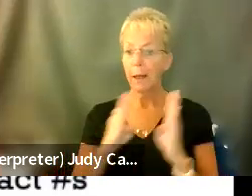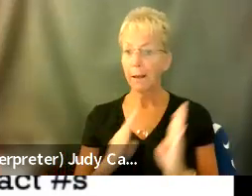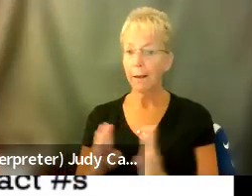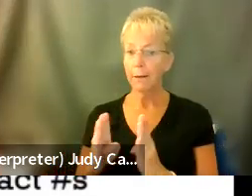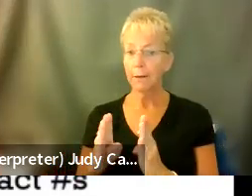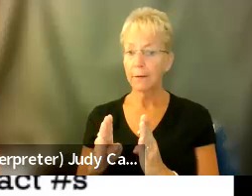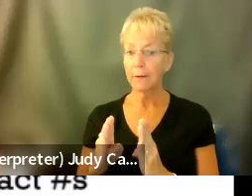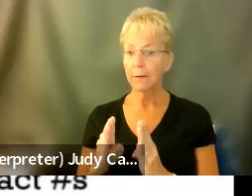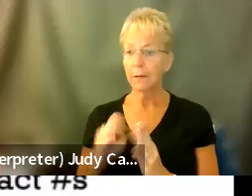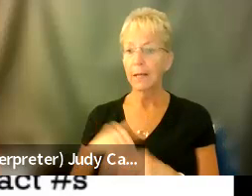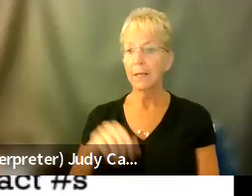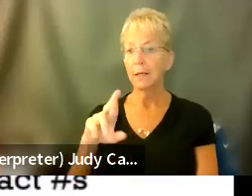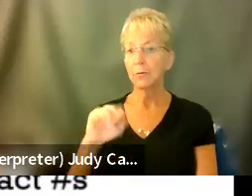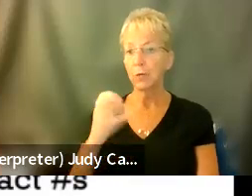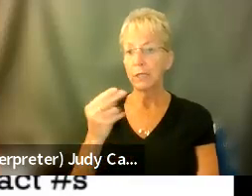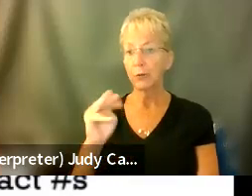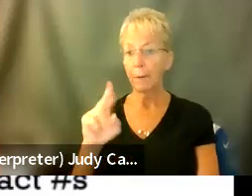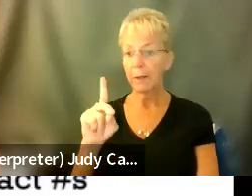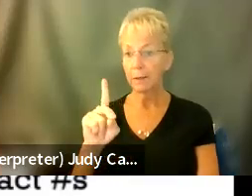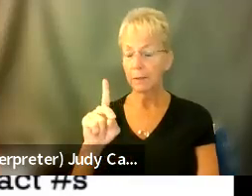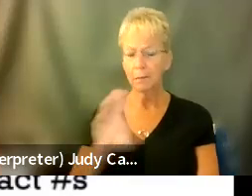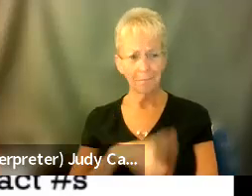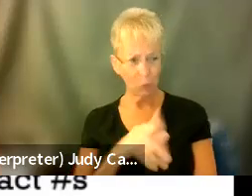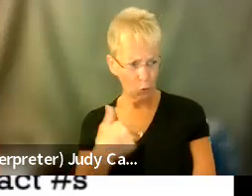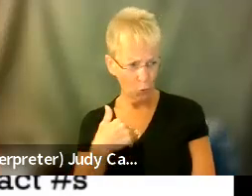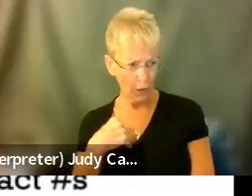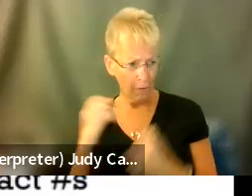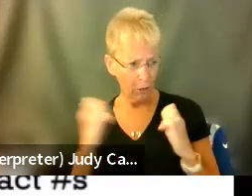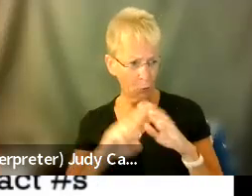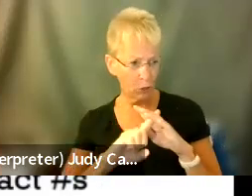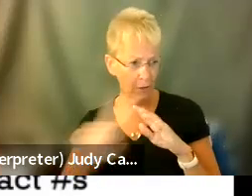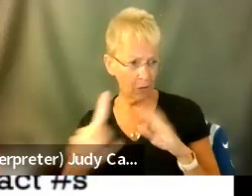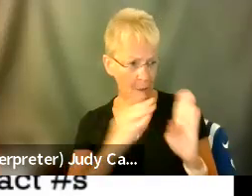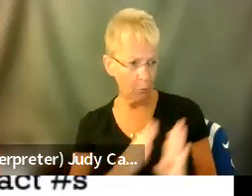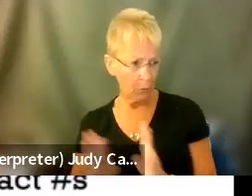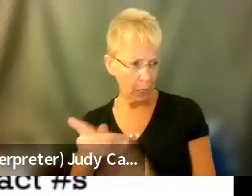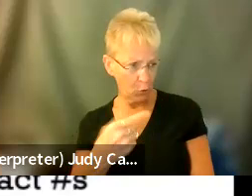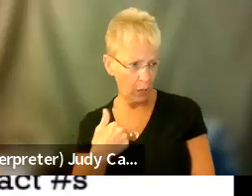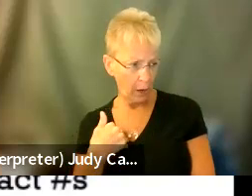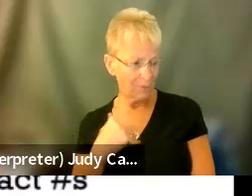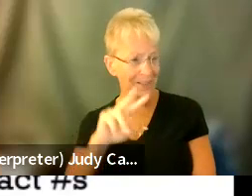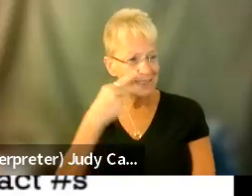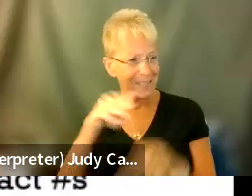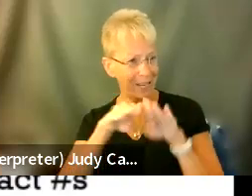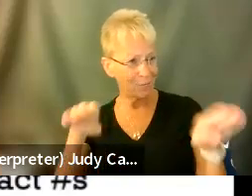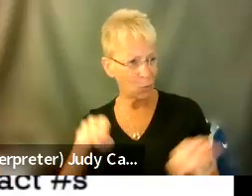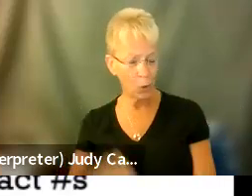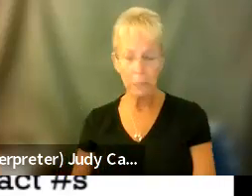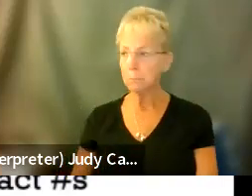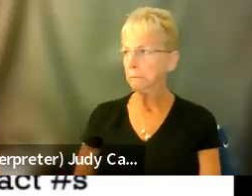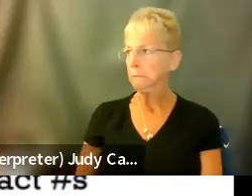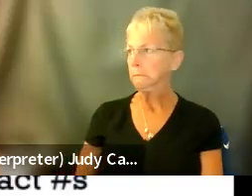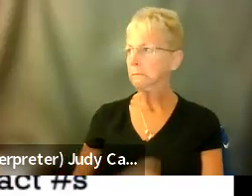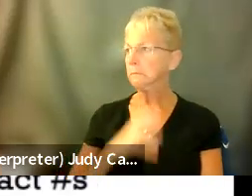Richmond was like, Christina, do you have an emergency evacuation plan? You're on the second floor. I was like,